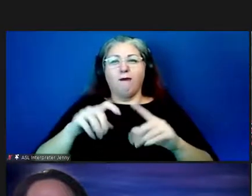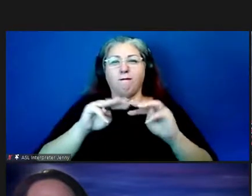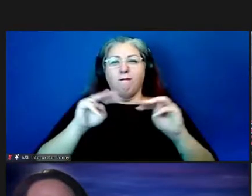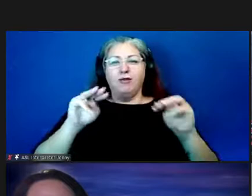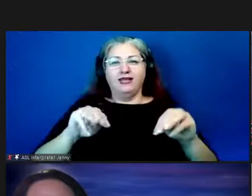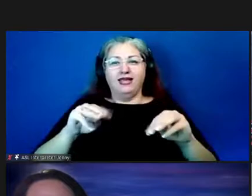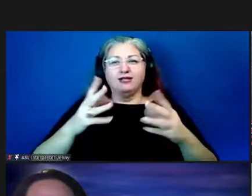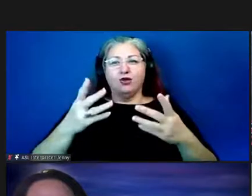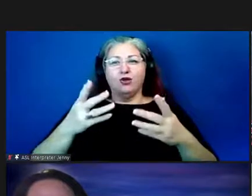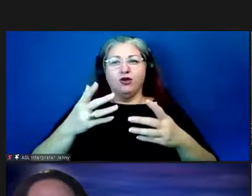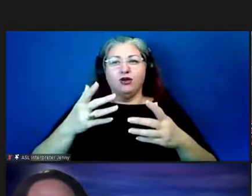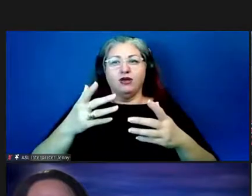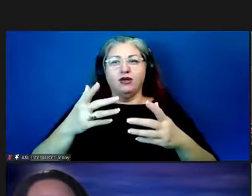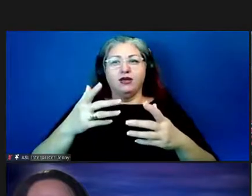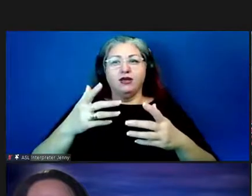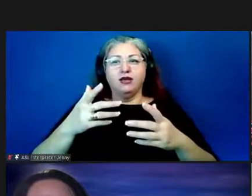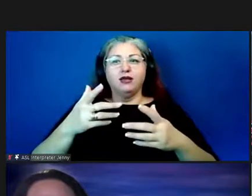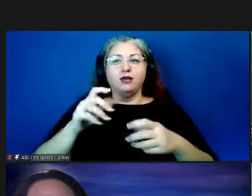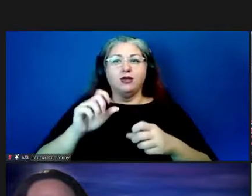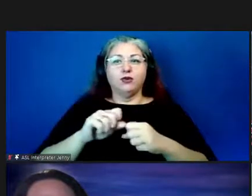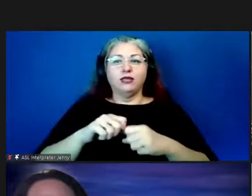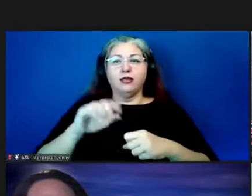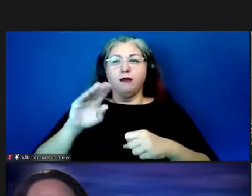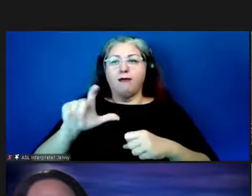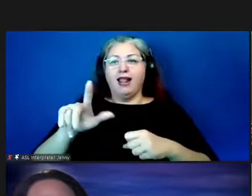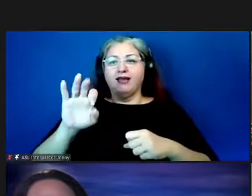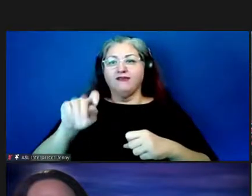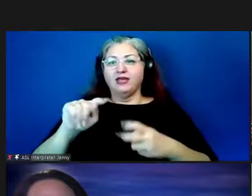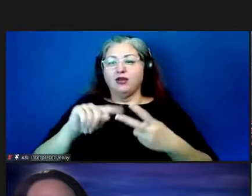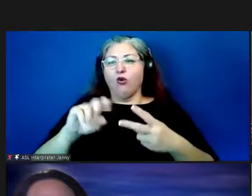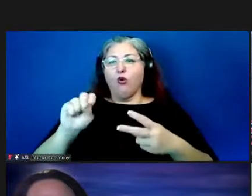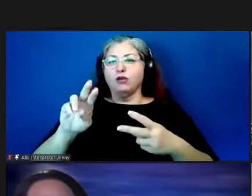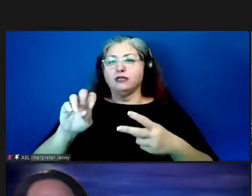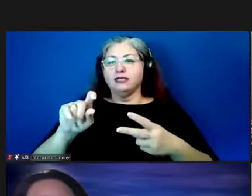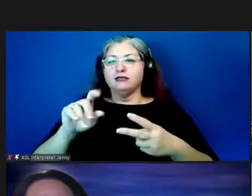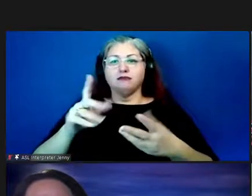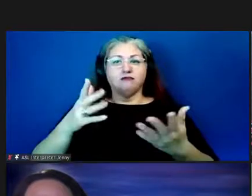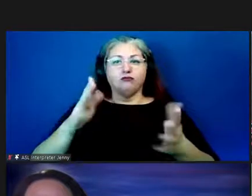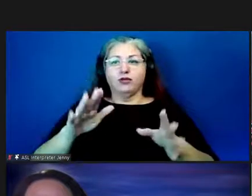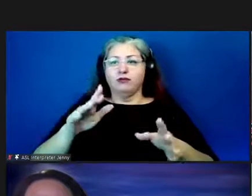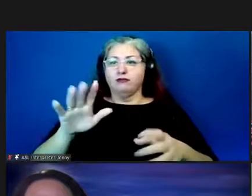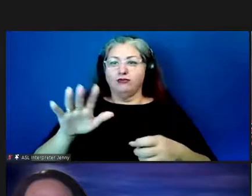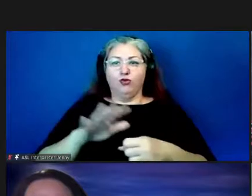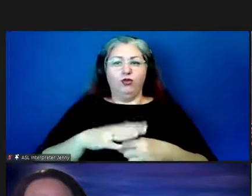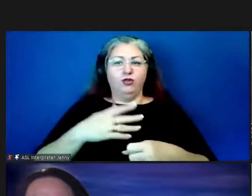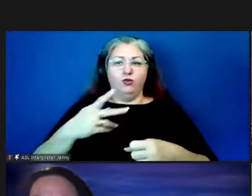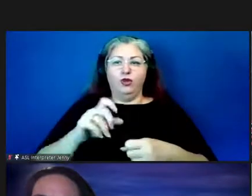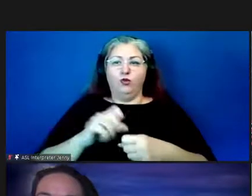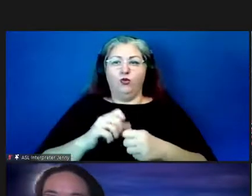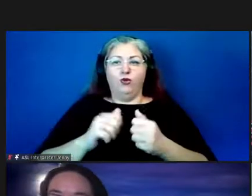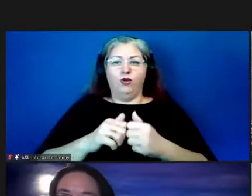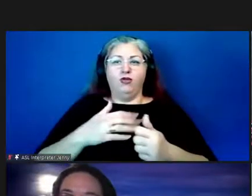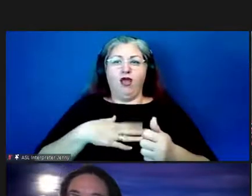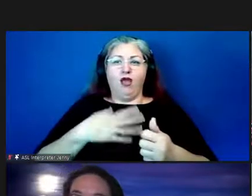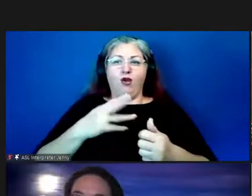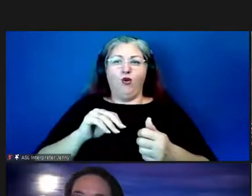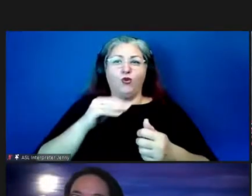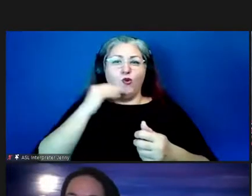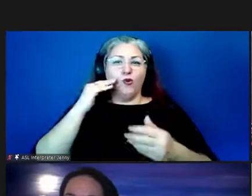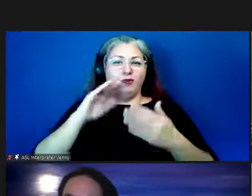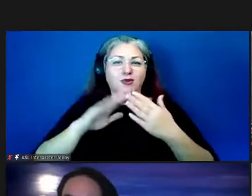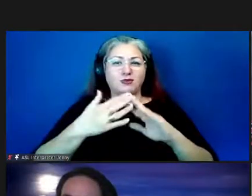yeah if work this with sailors or blackfeet i assume um no i think we totally we'd totally we want to work with our own home communities